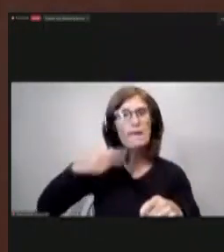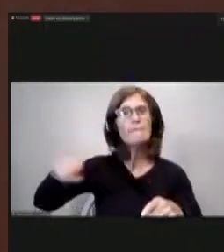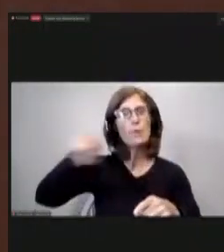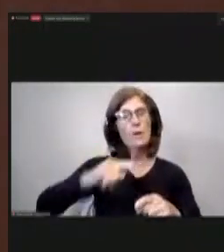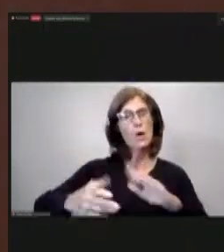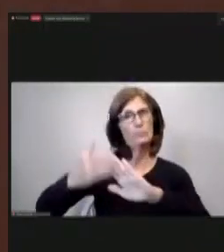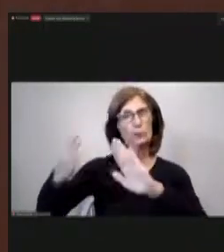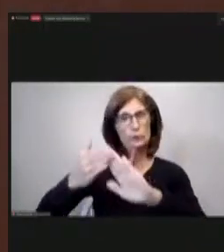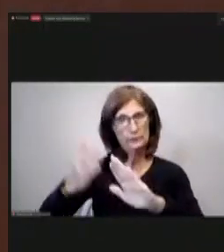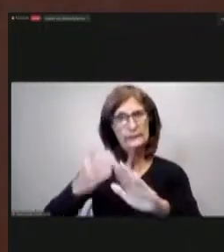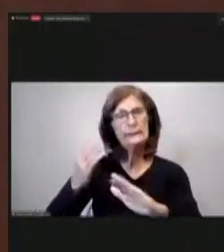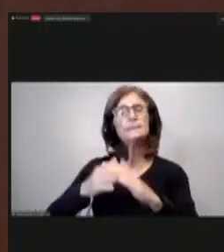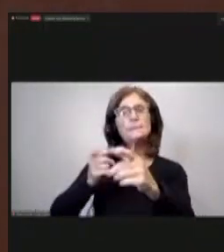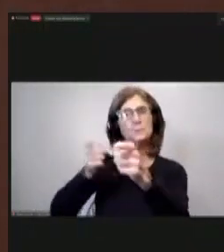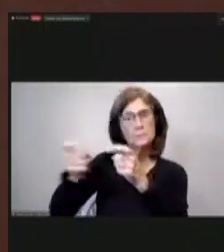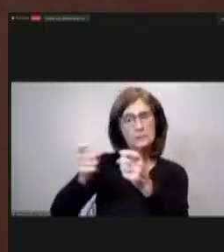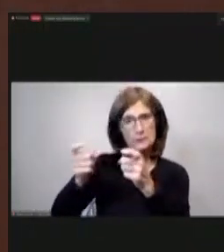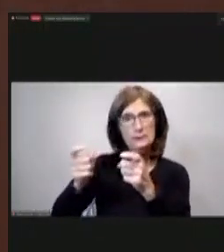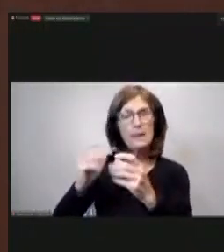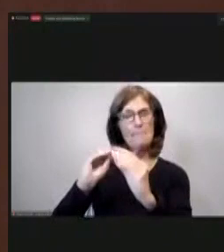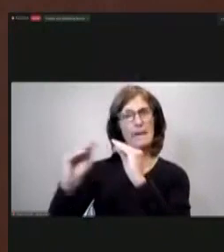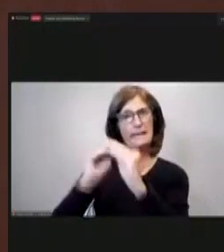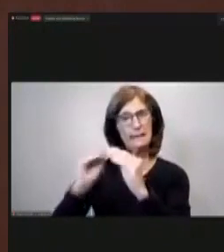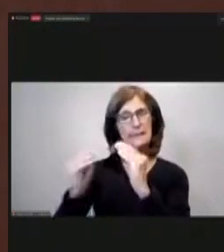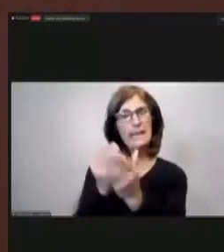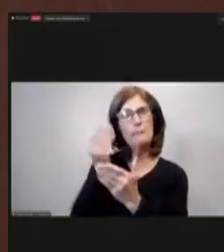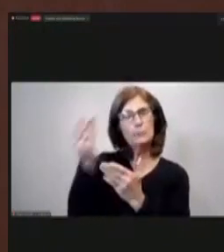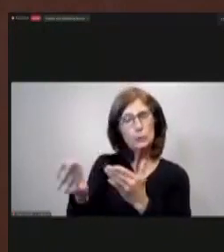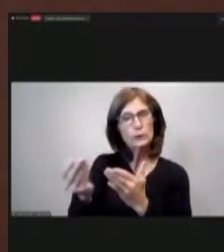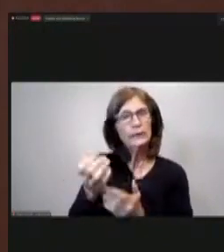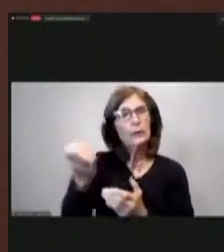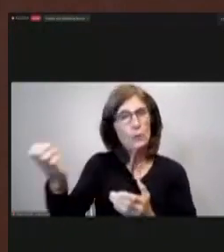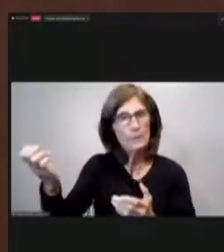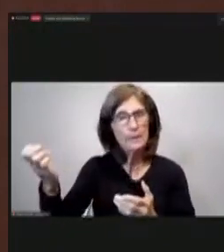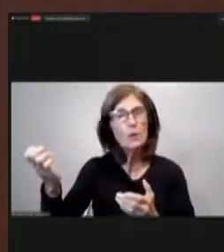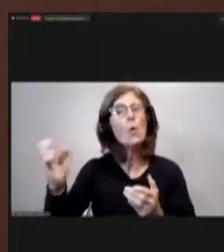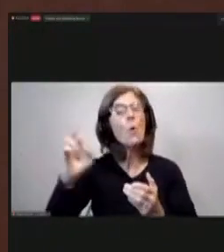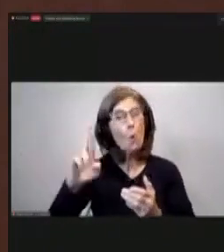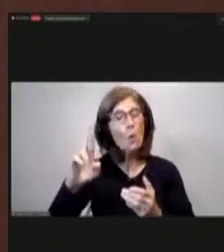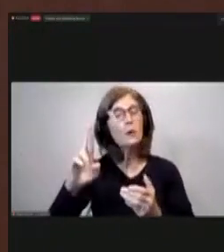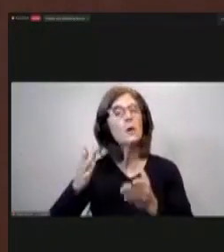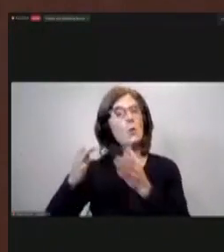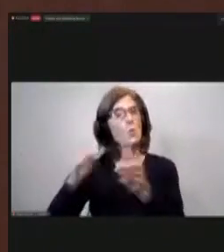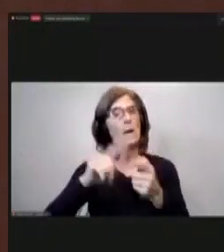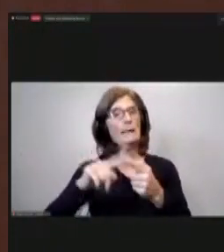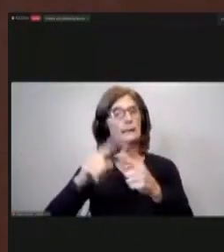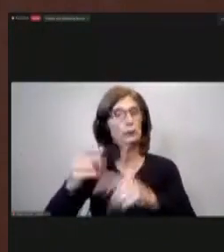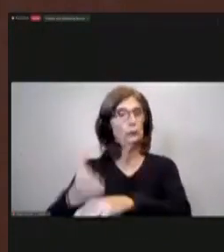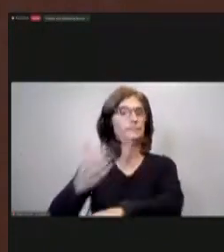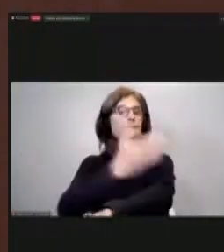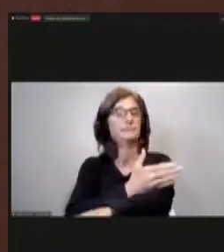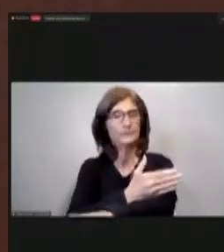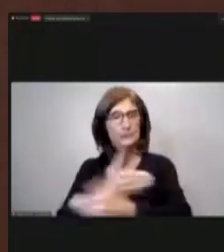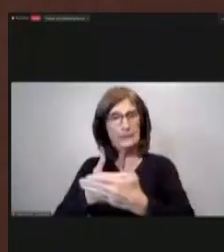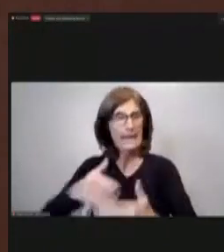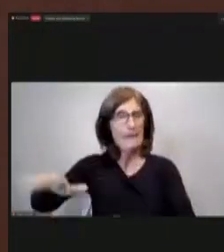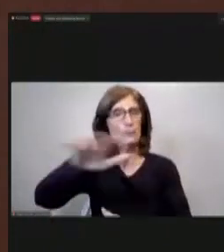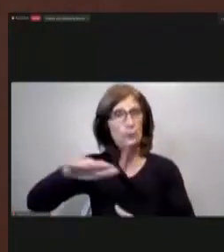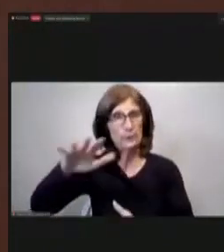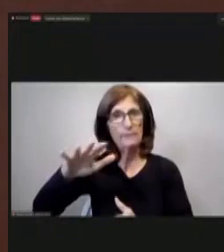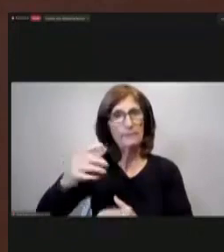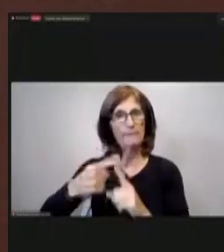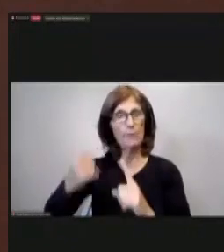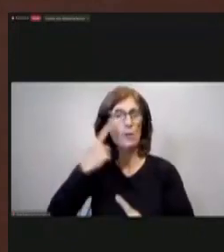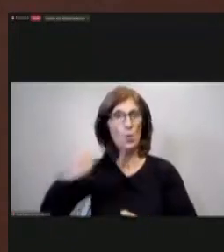administrative expenses maintenance purchase of equipment and or rehabilitation of neighborhood facilities on behalf of the residents